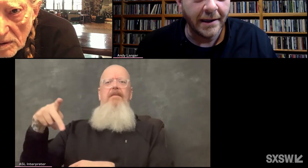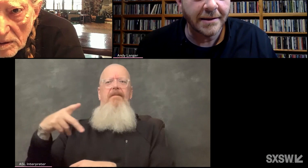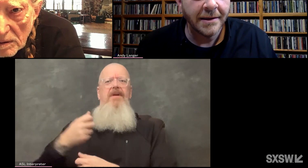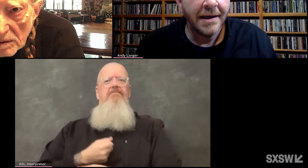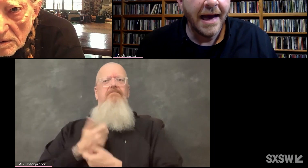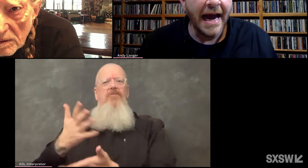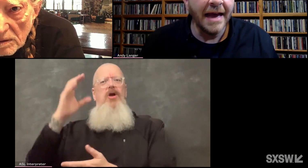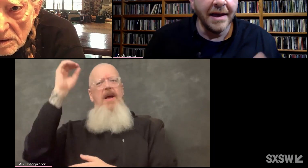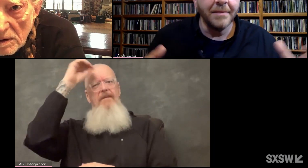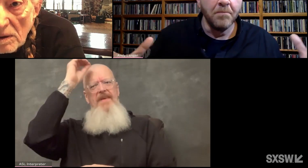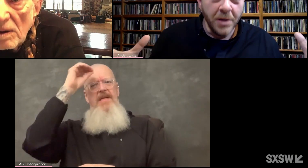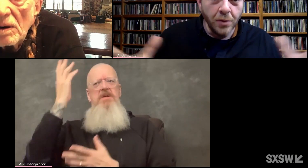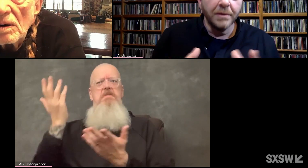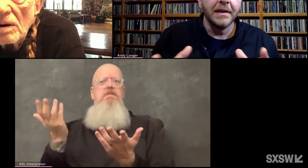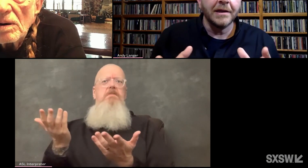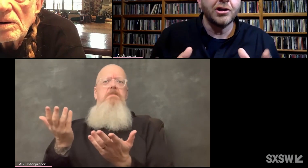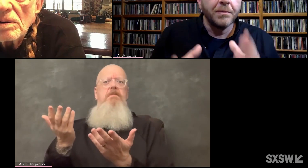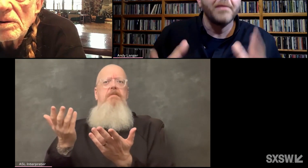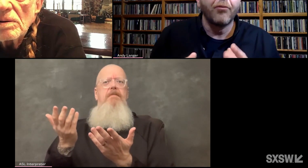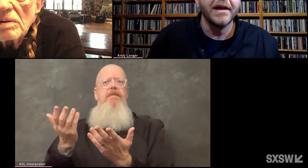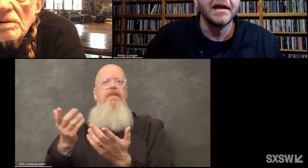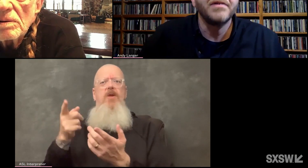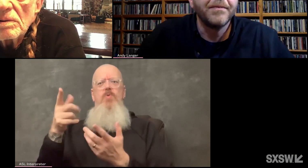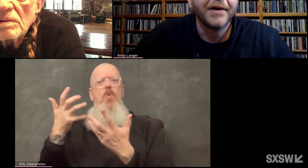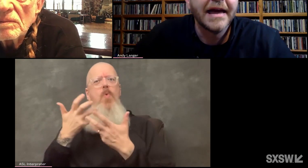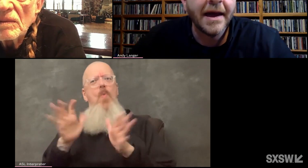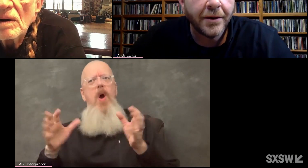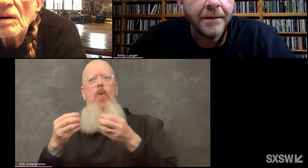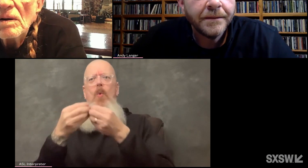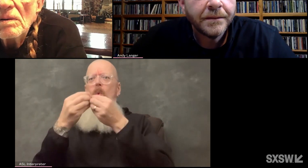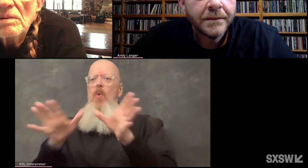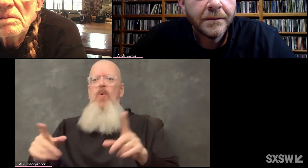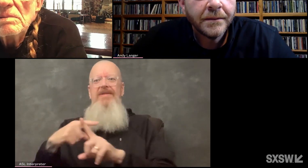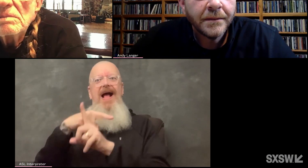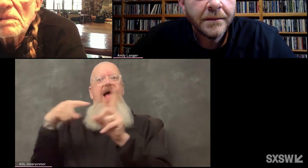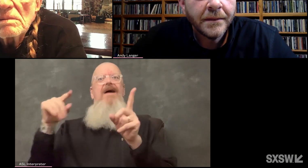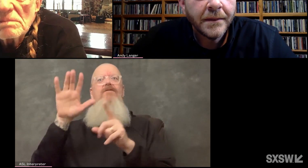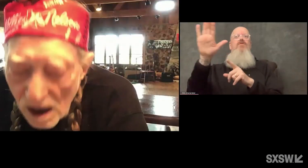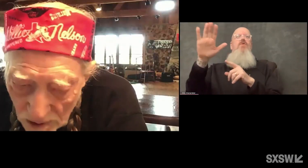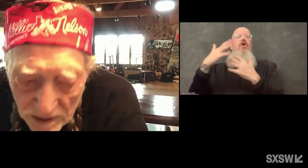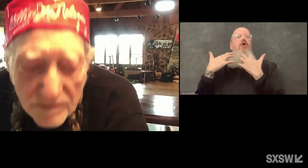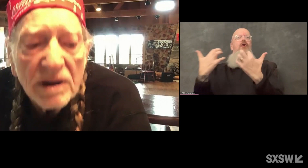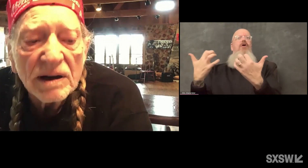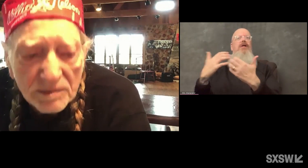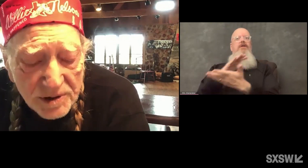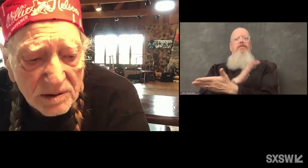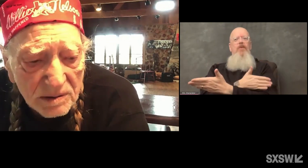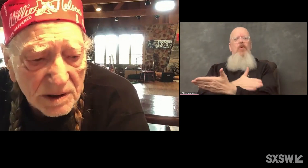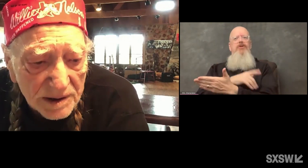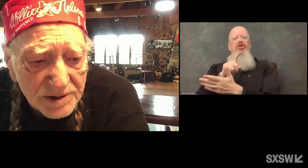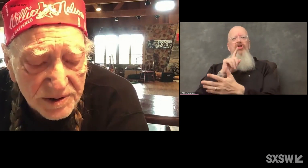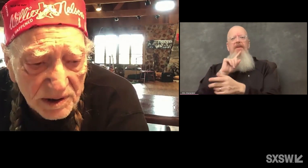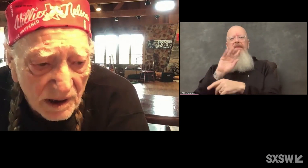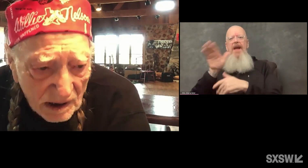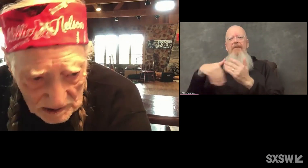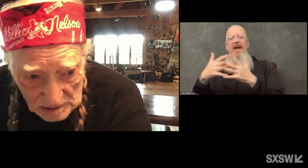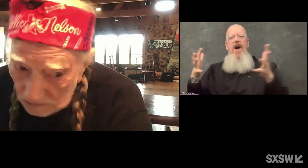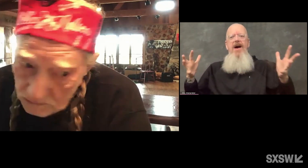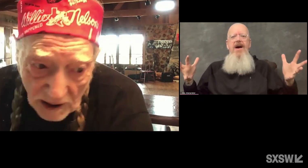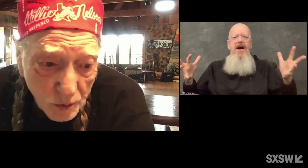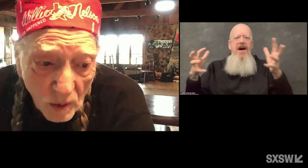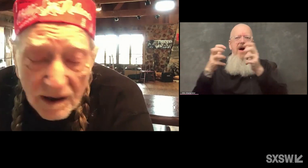your audience and that music should be bringing people together. I believe that, absolutely. That's